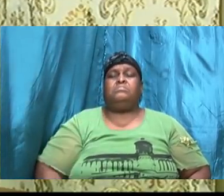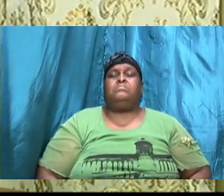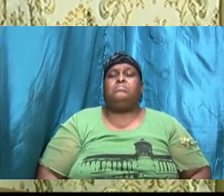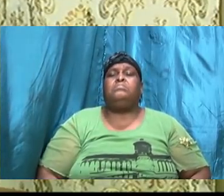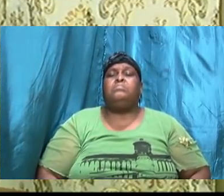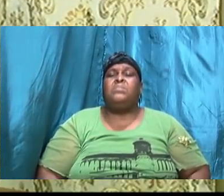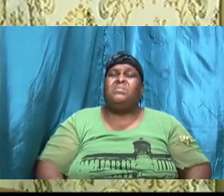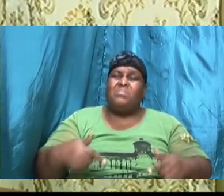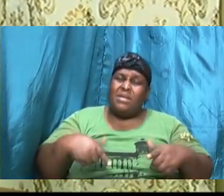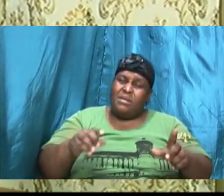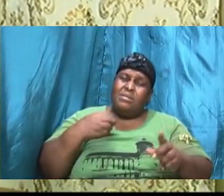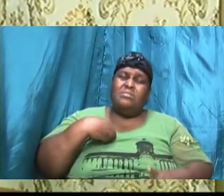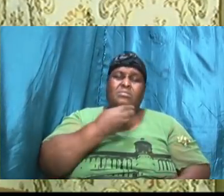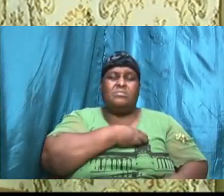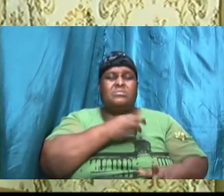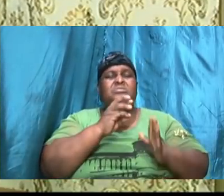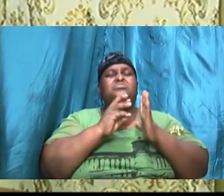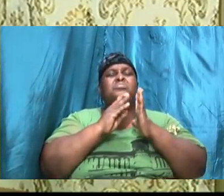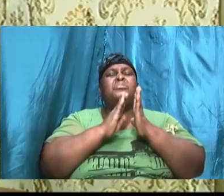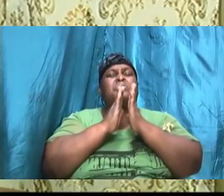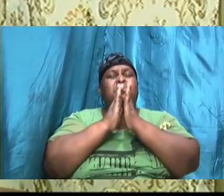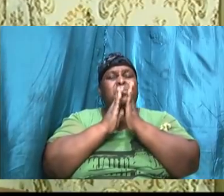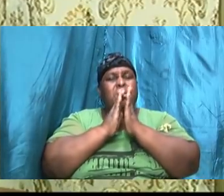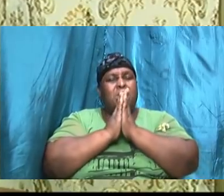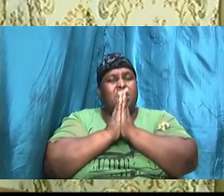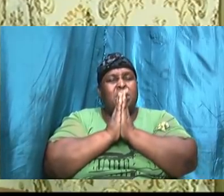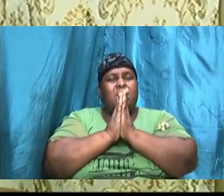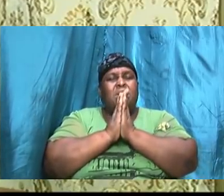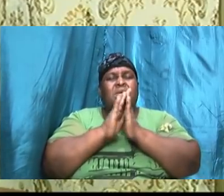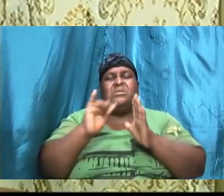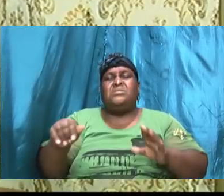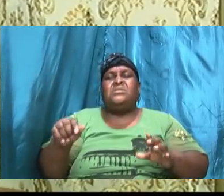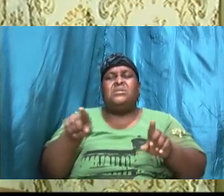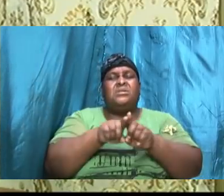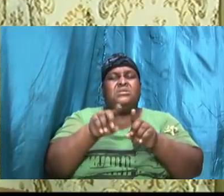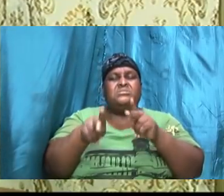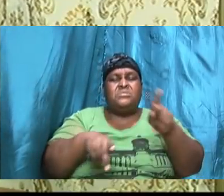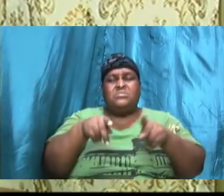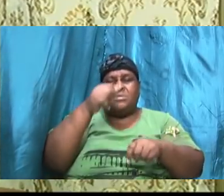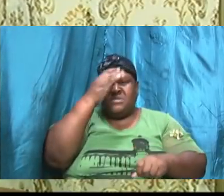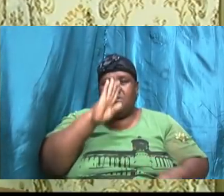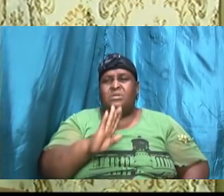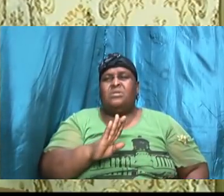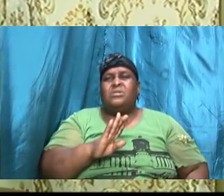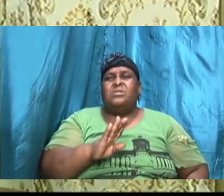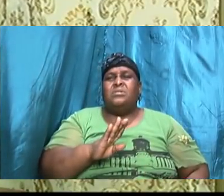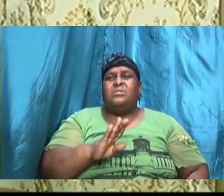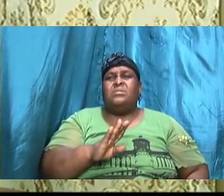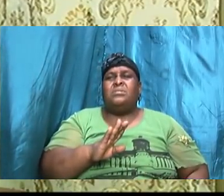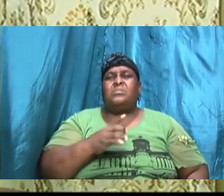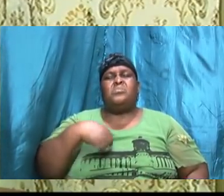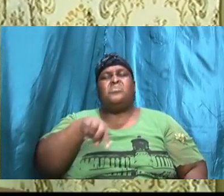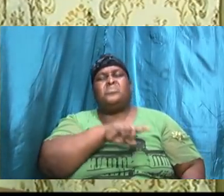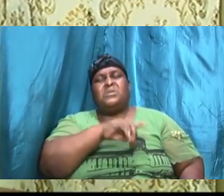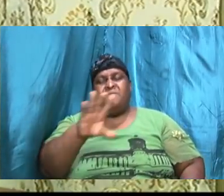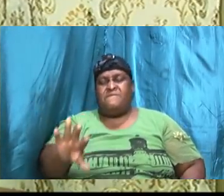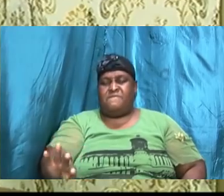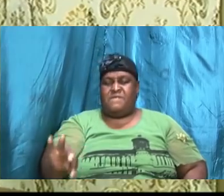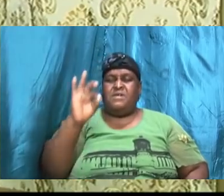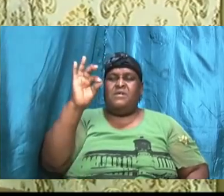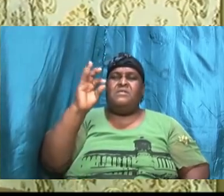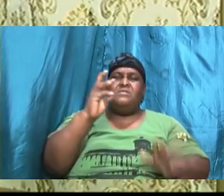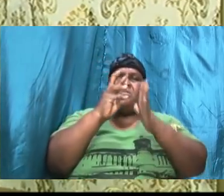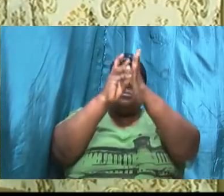let us pray that as people of God, we abide in the will of God.